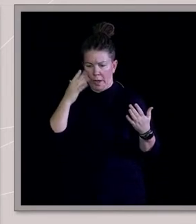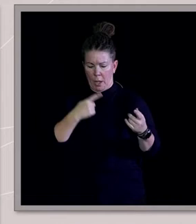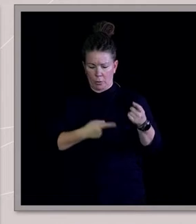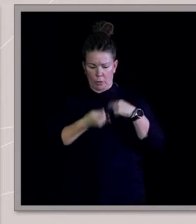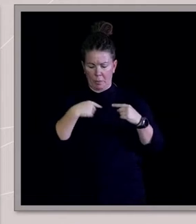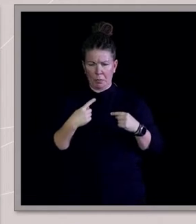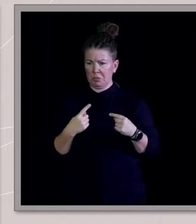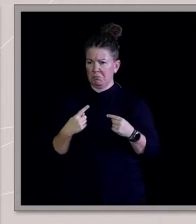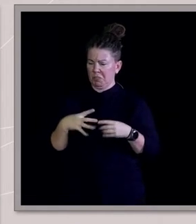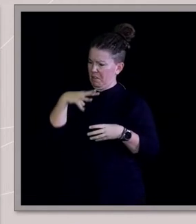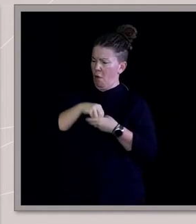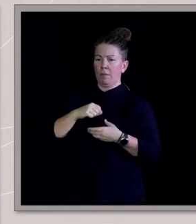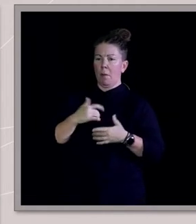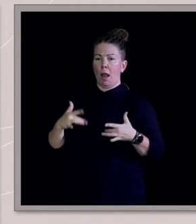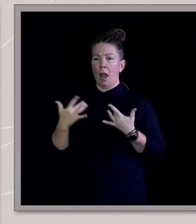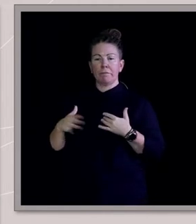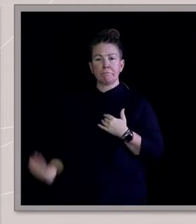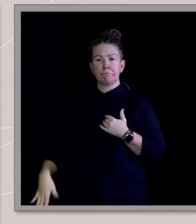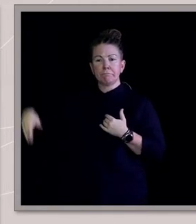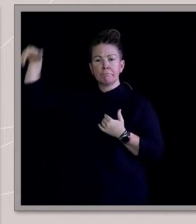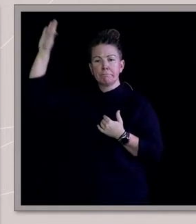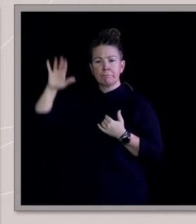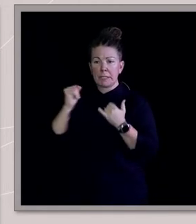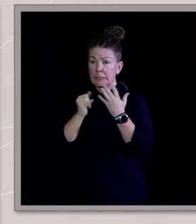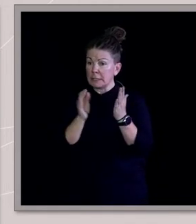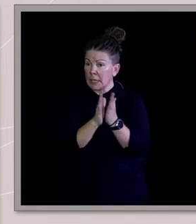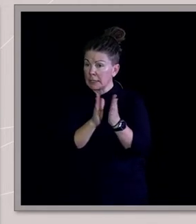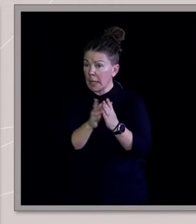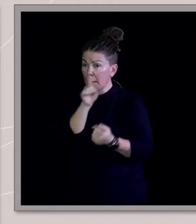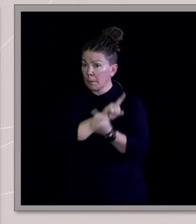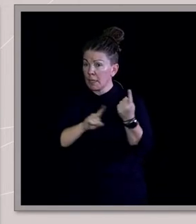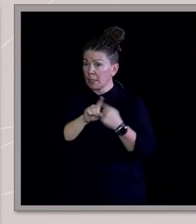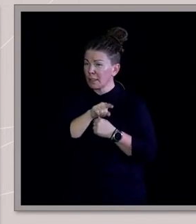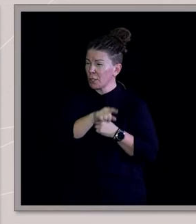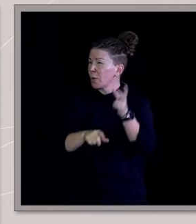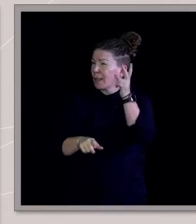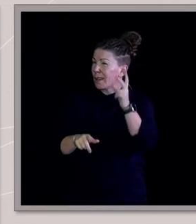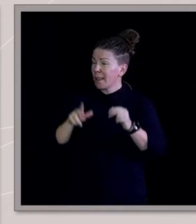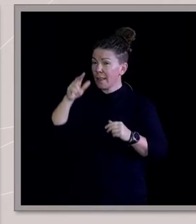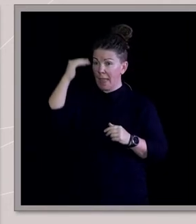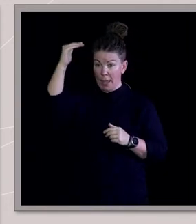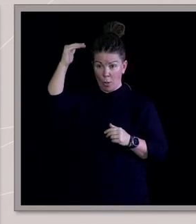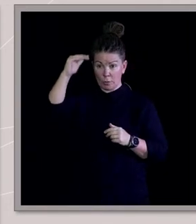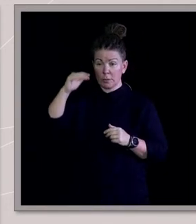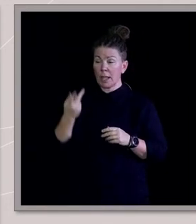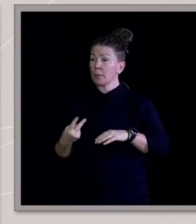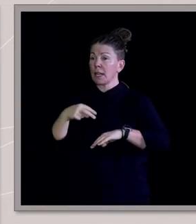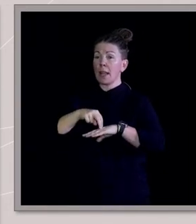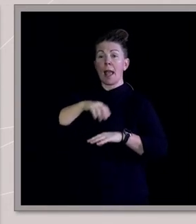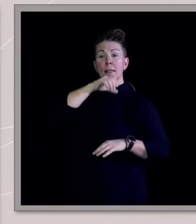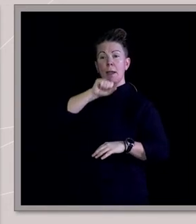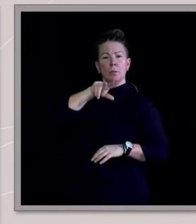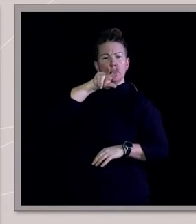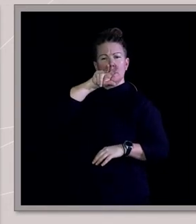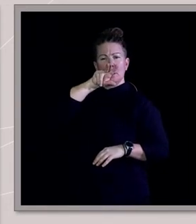in our lives. At the Sunday meetings, you would hear the adults do it. They'd stand up in the church, and the men would speak